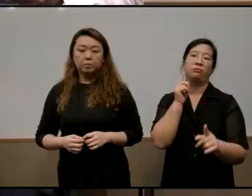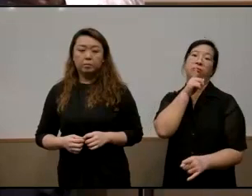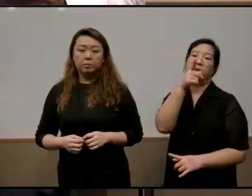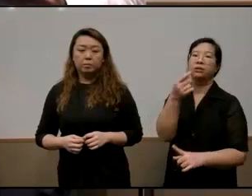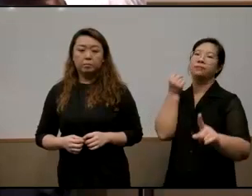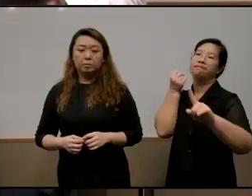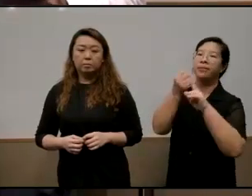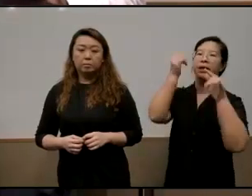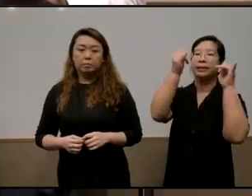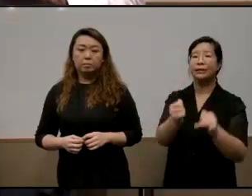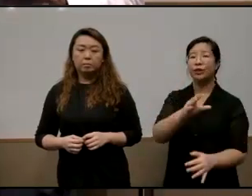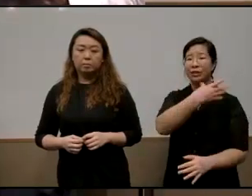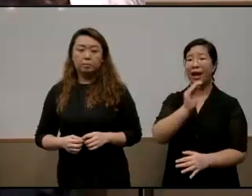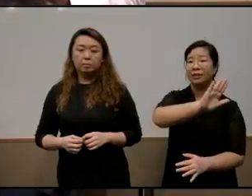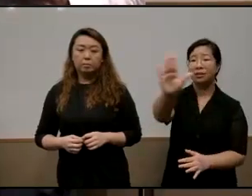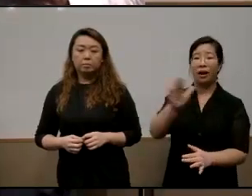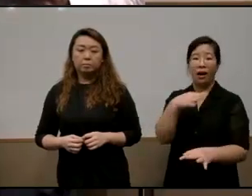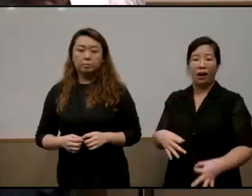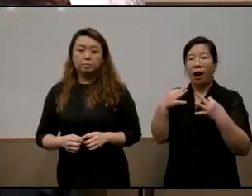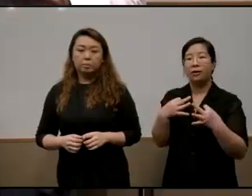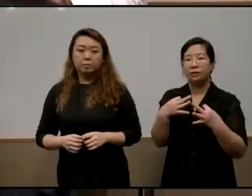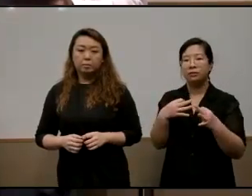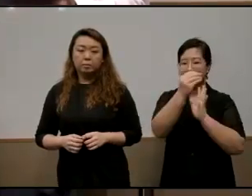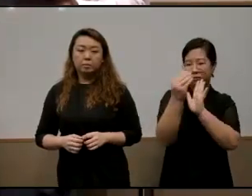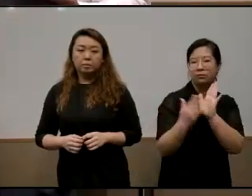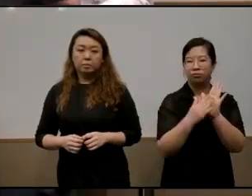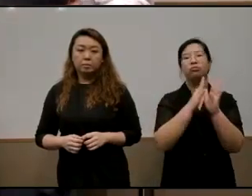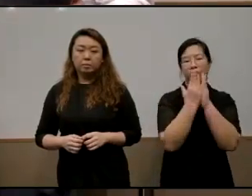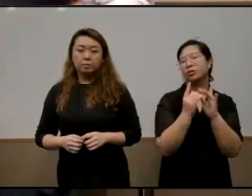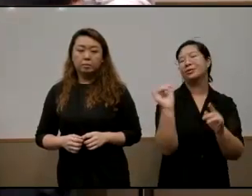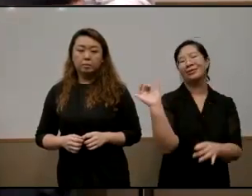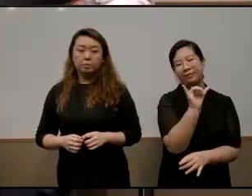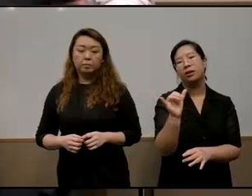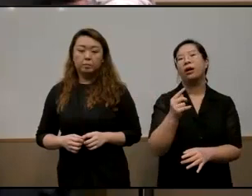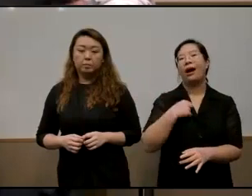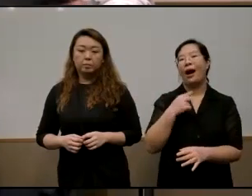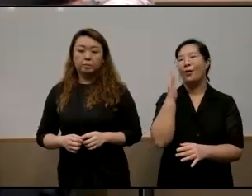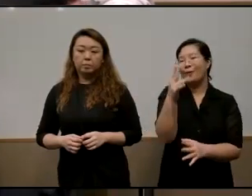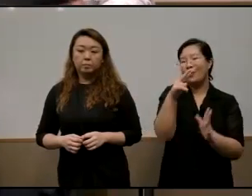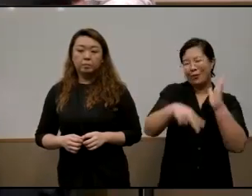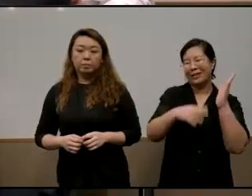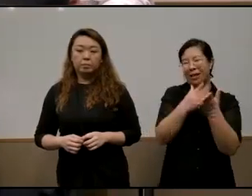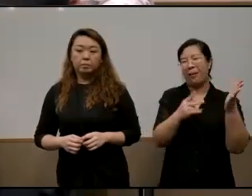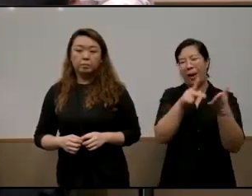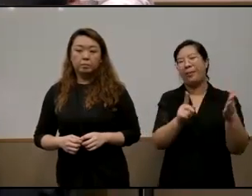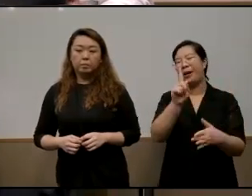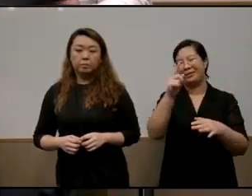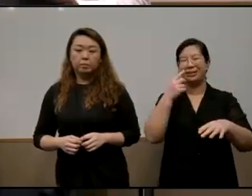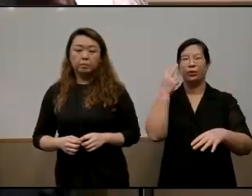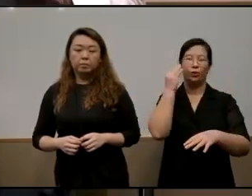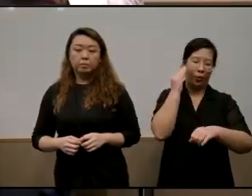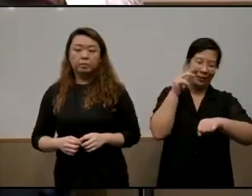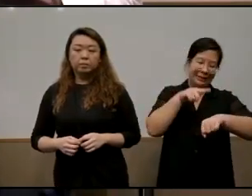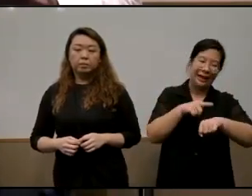and their lives and this is actually reflected in the book as well i was going to read bits of it but i thought in the interest of time i'll